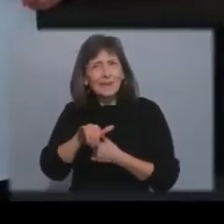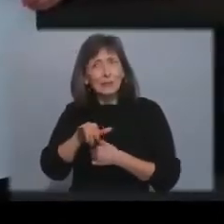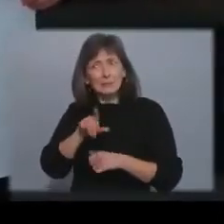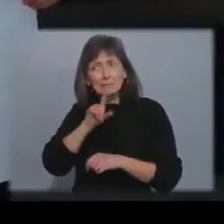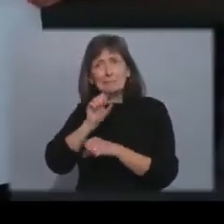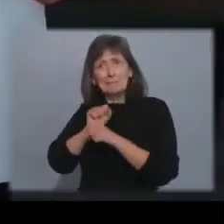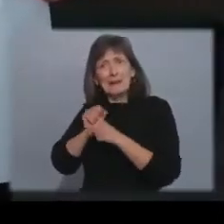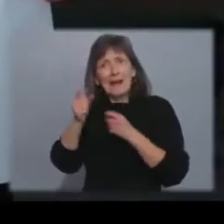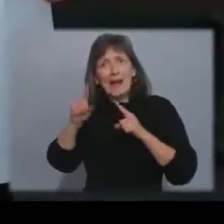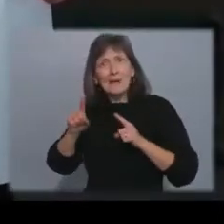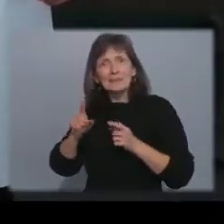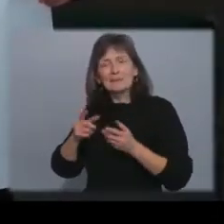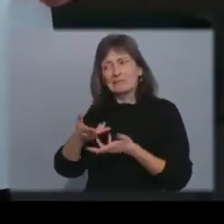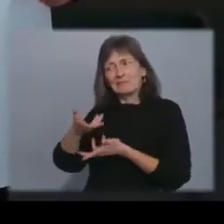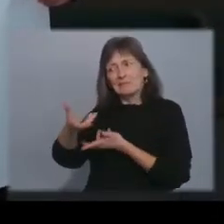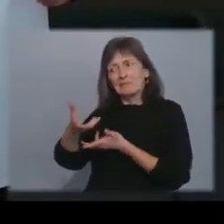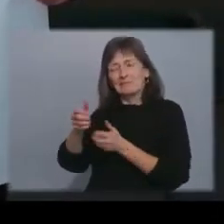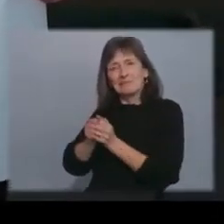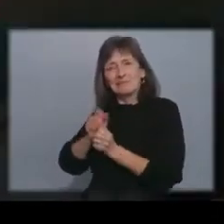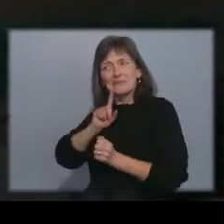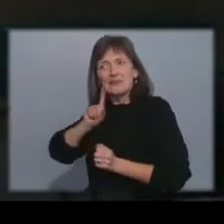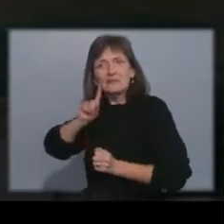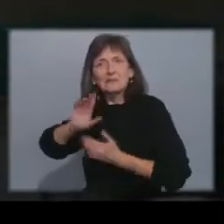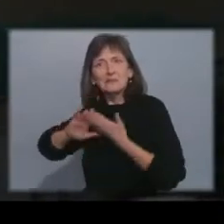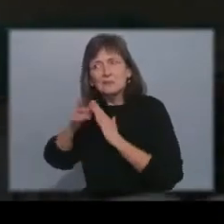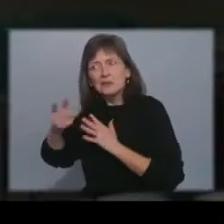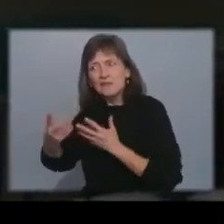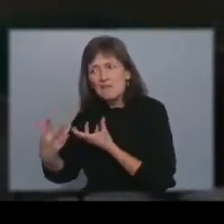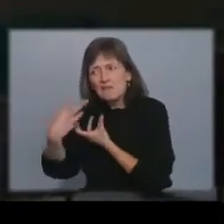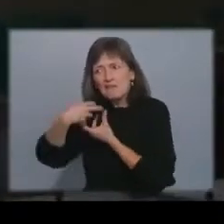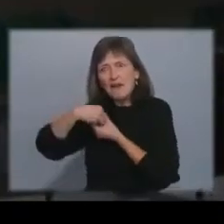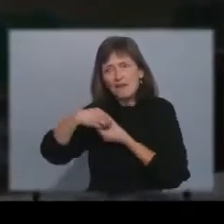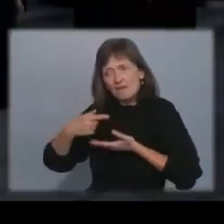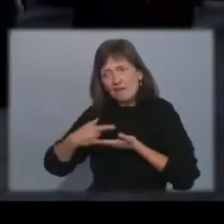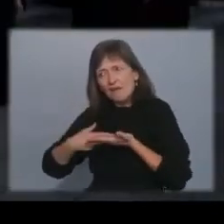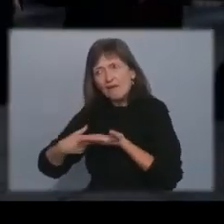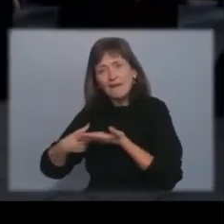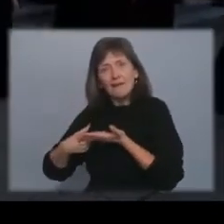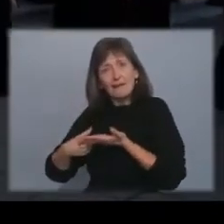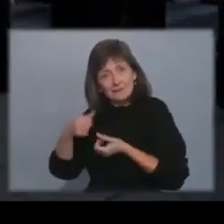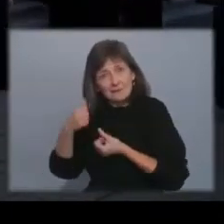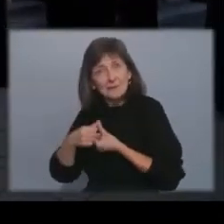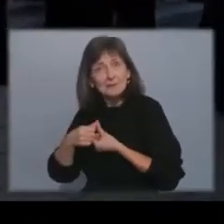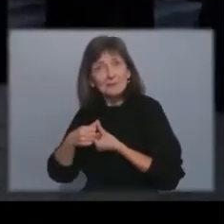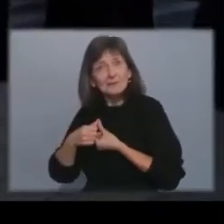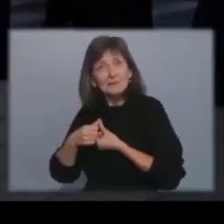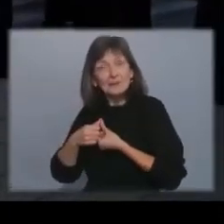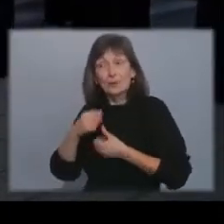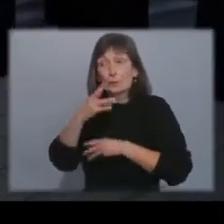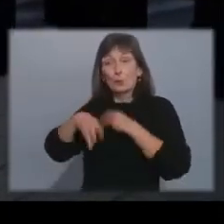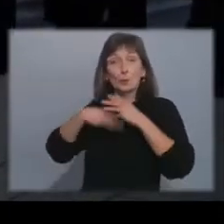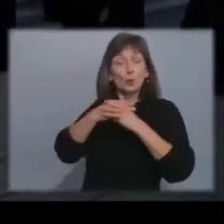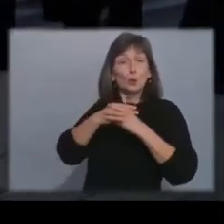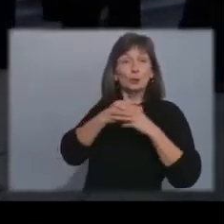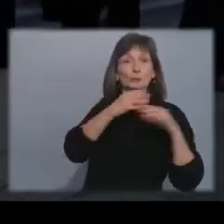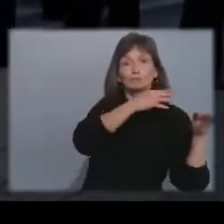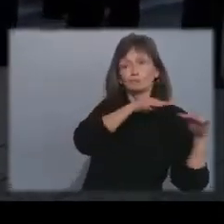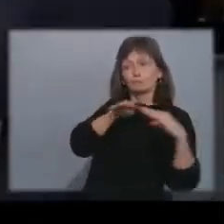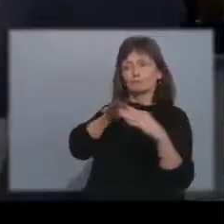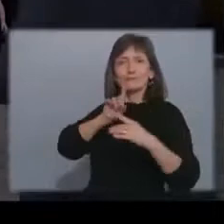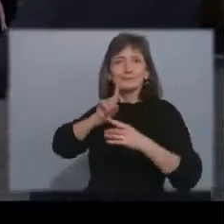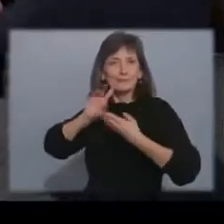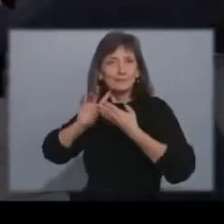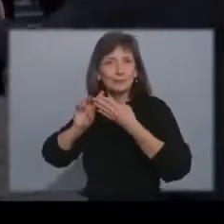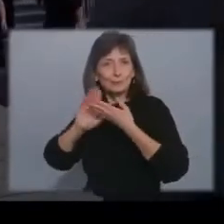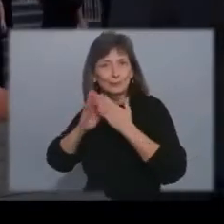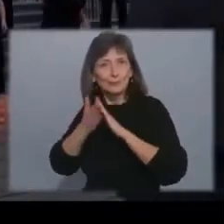communicate and to collaborate with the deaf community at a time when the deaf the light you know lights were being shot on the deaf community uh